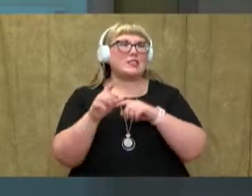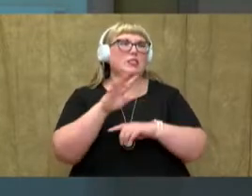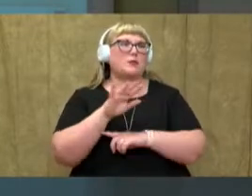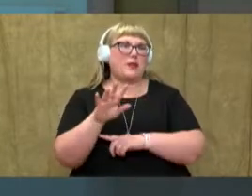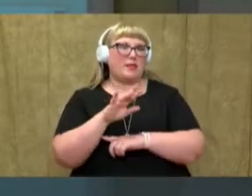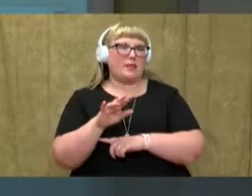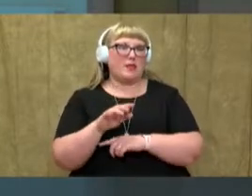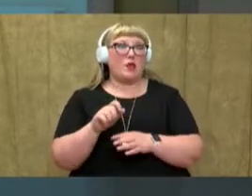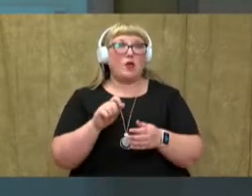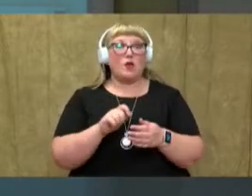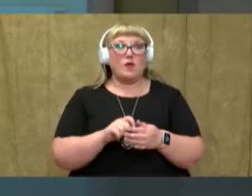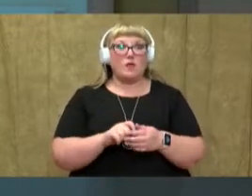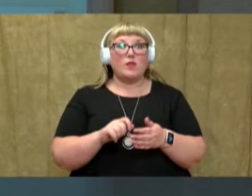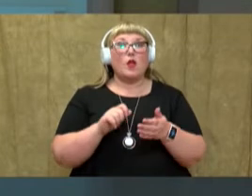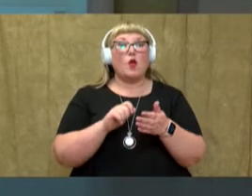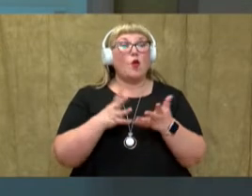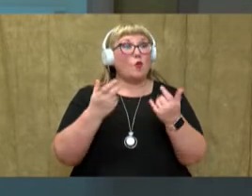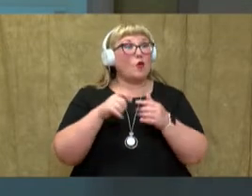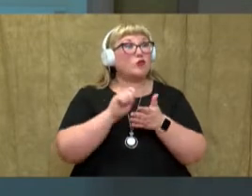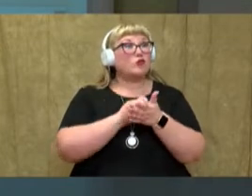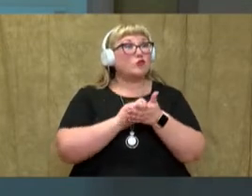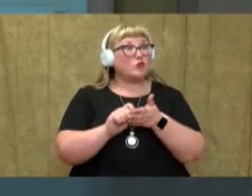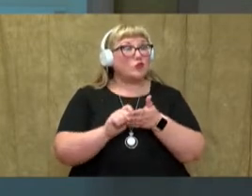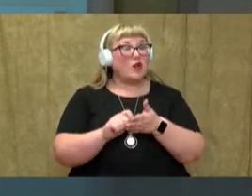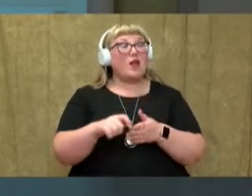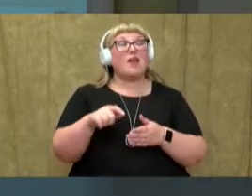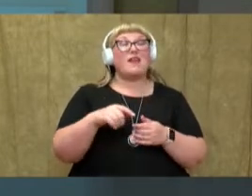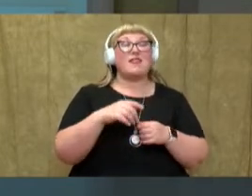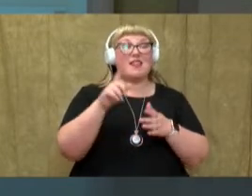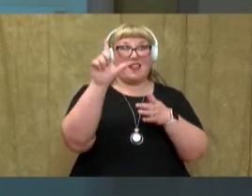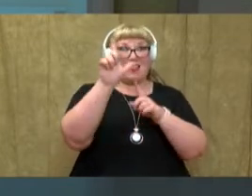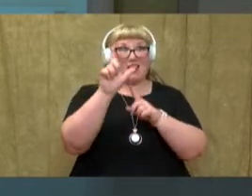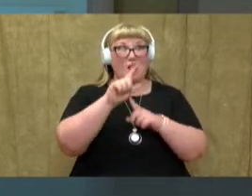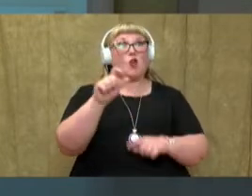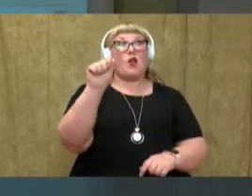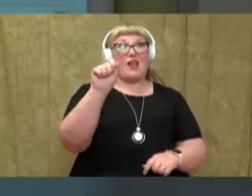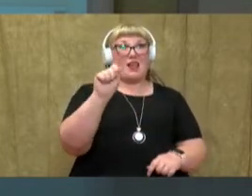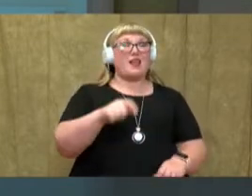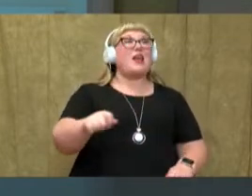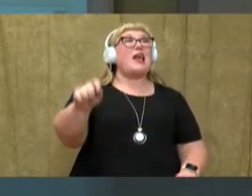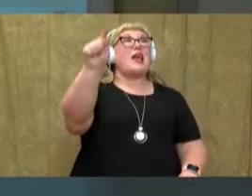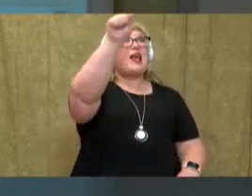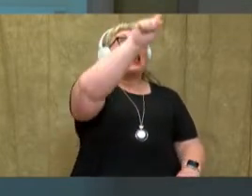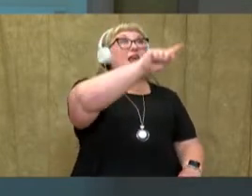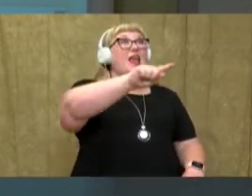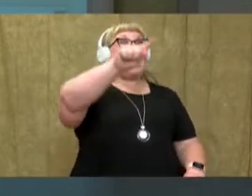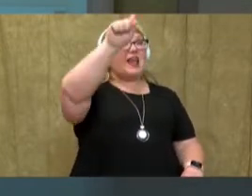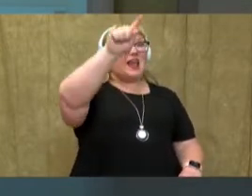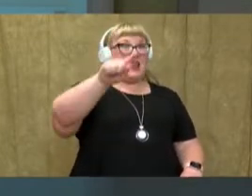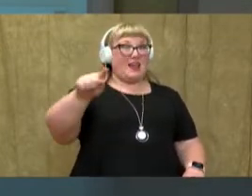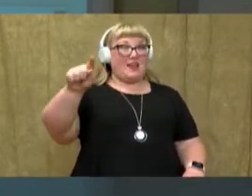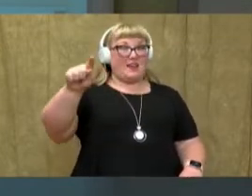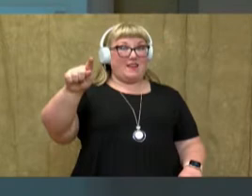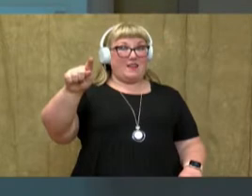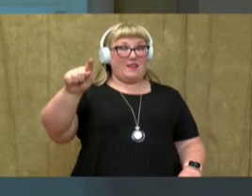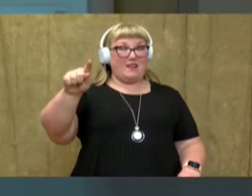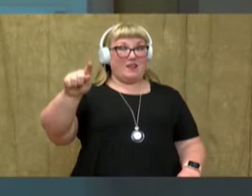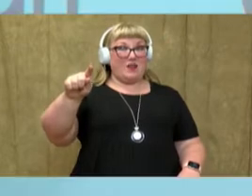want you to write in the air the letter a and say aww. Ready? Go. A